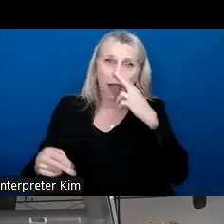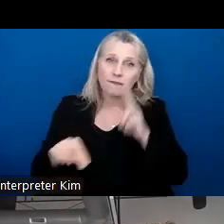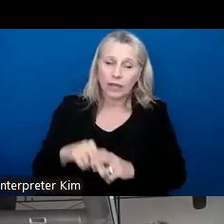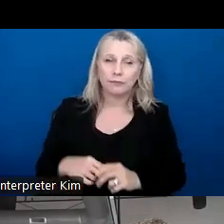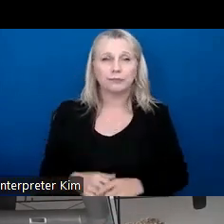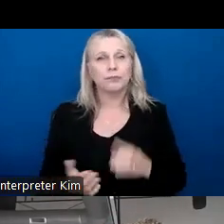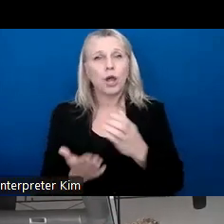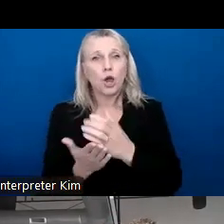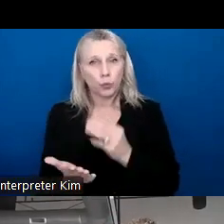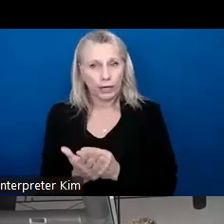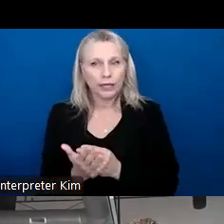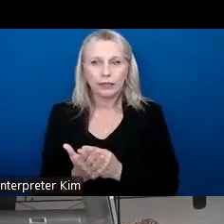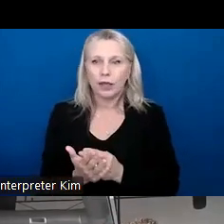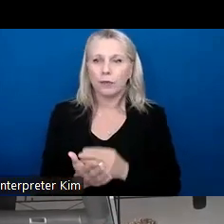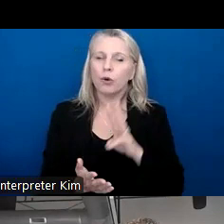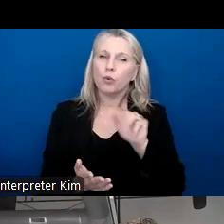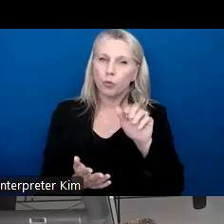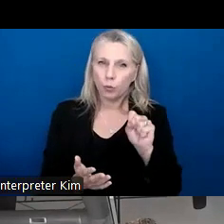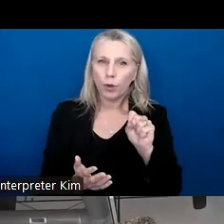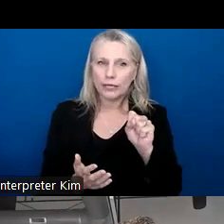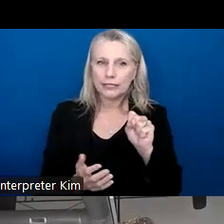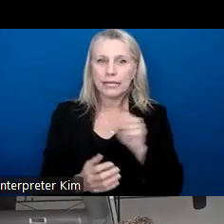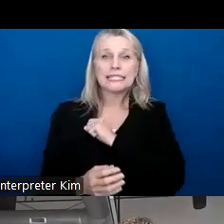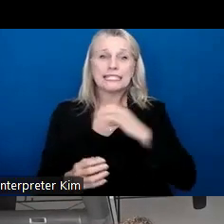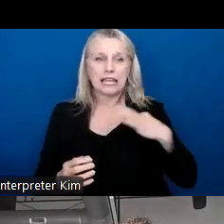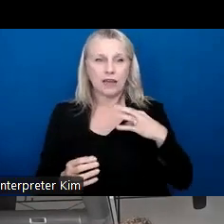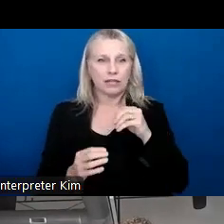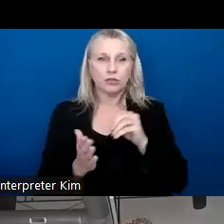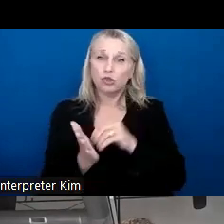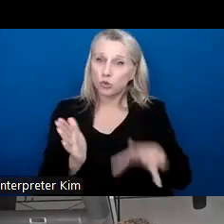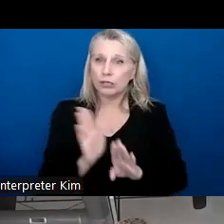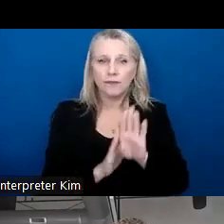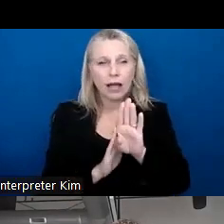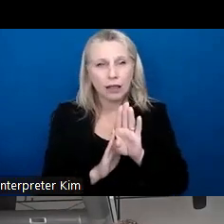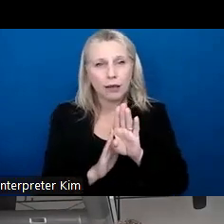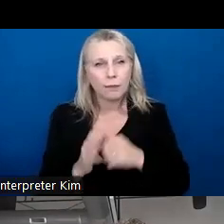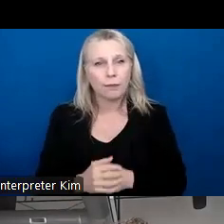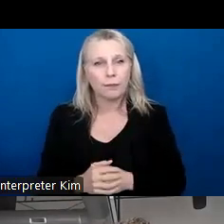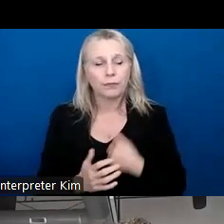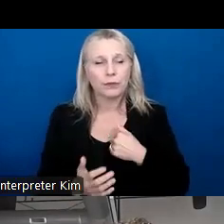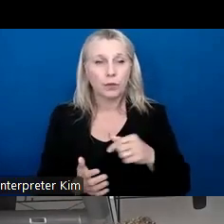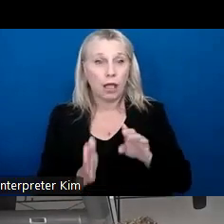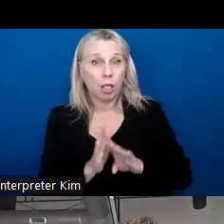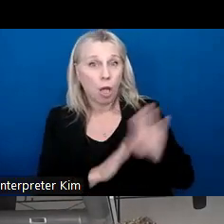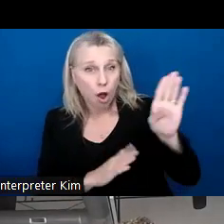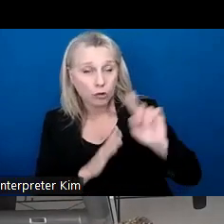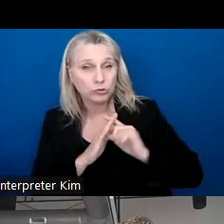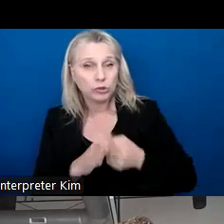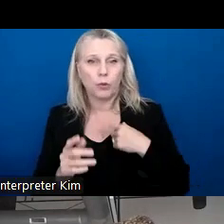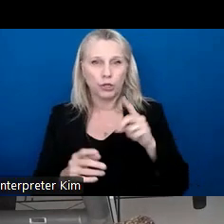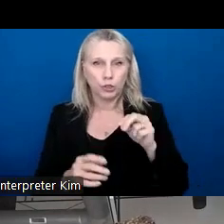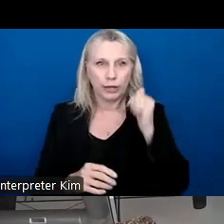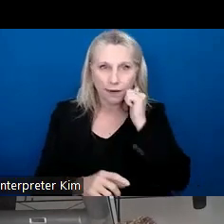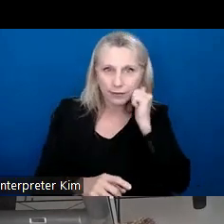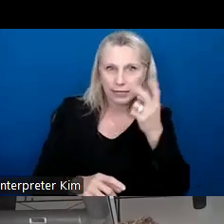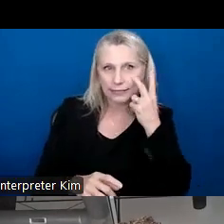um, was staff and student developed. So we, when we launched it, were kind of going day by day, seeing